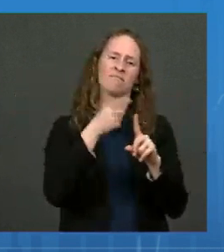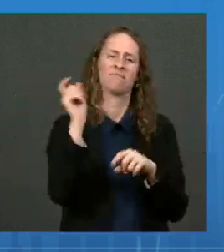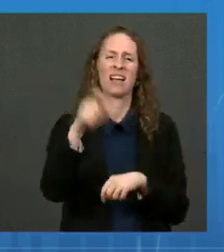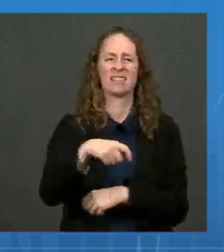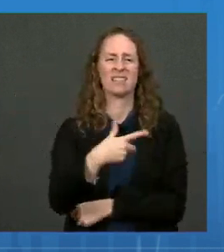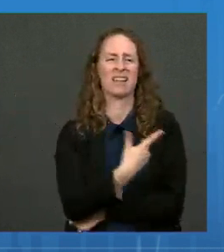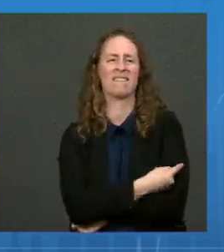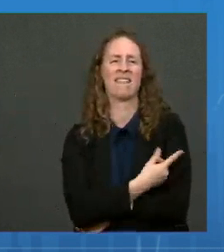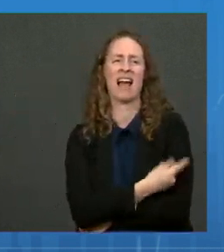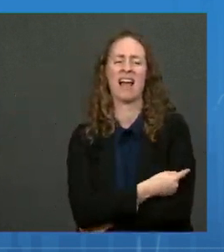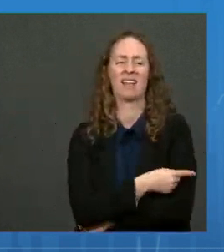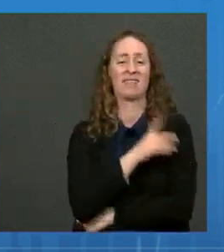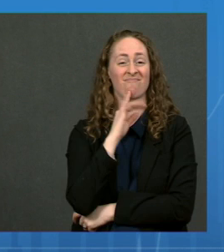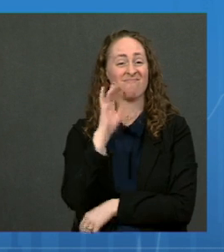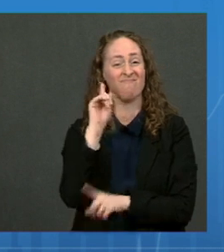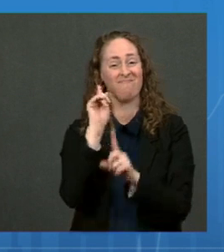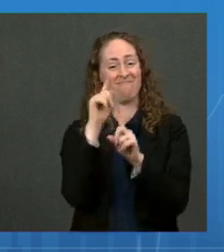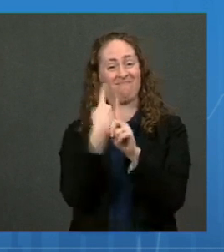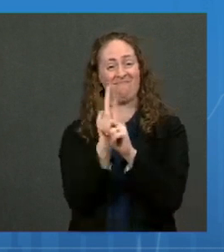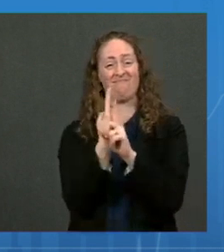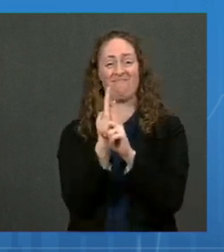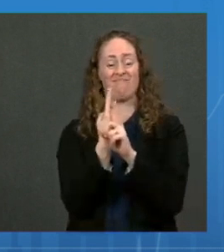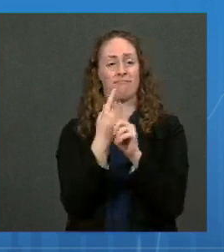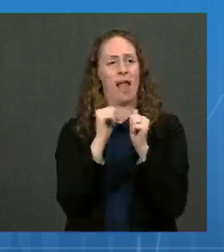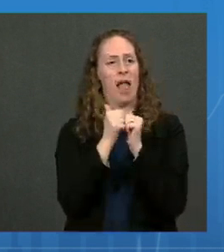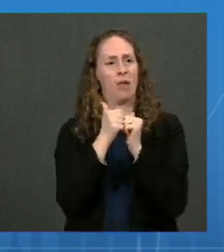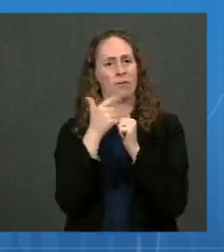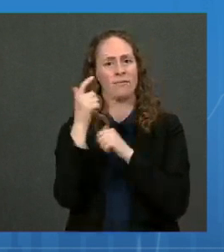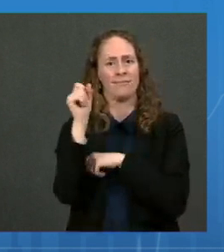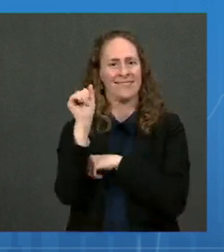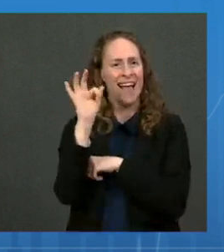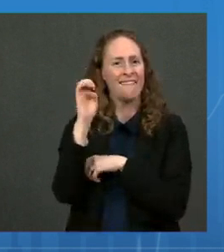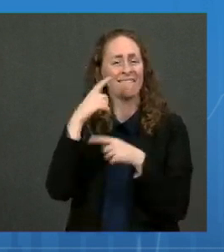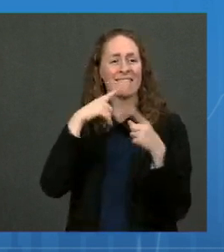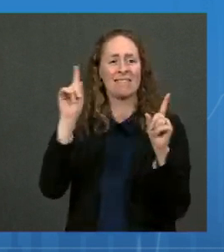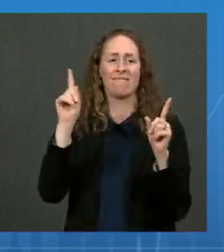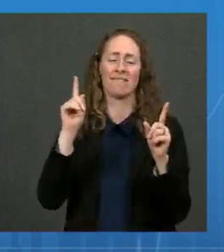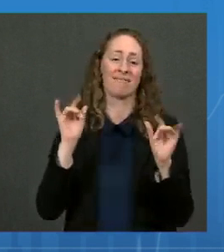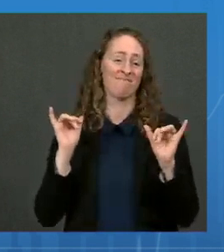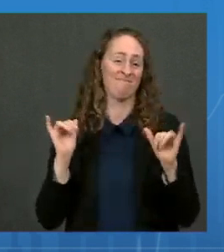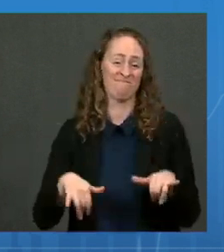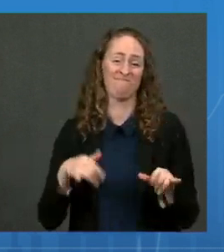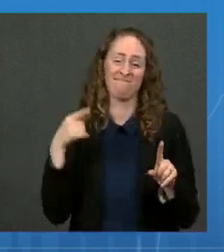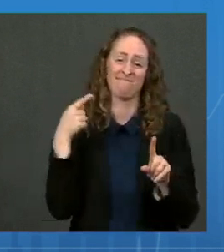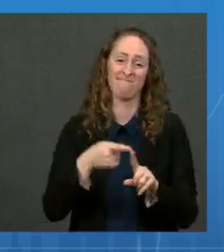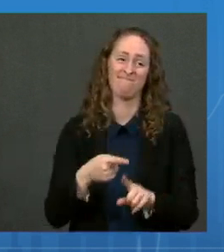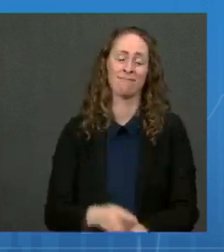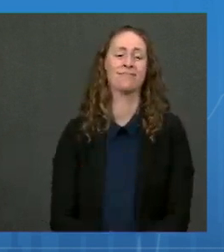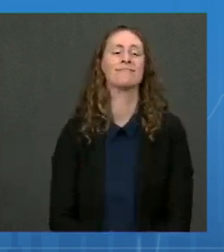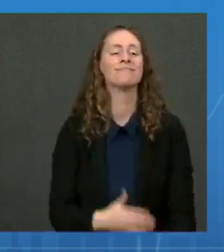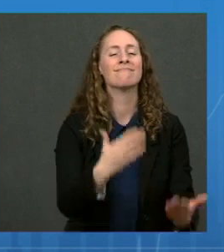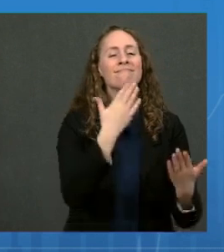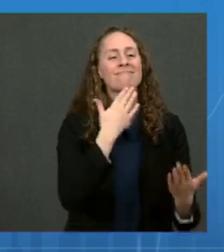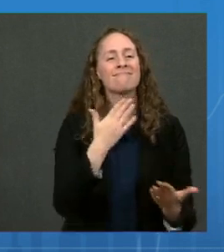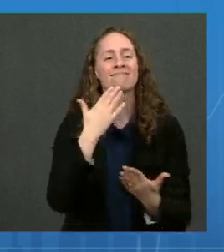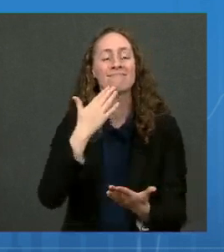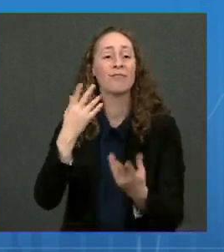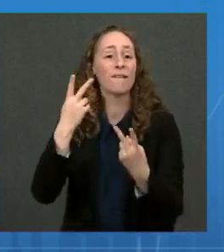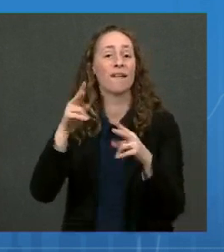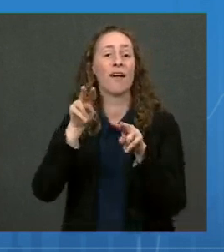good, highly effective and safe vaccine. Thank you, everybody. We look forward to the next briefing.